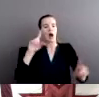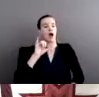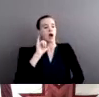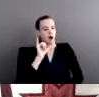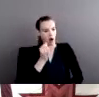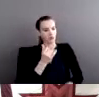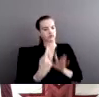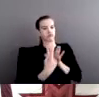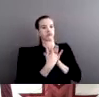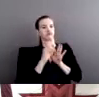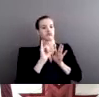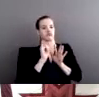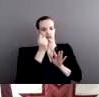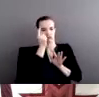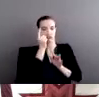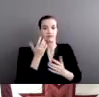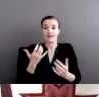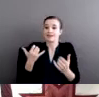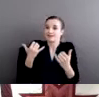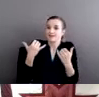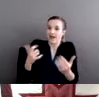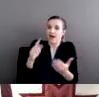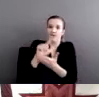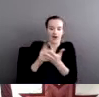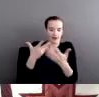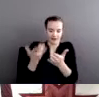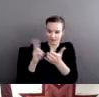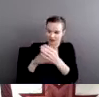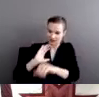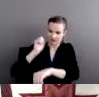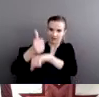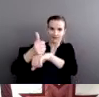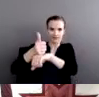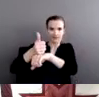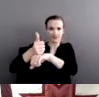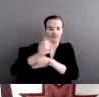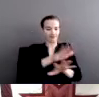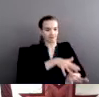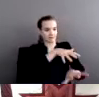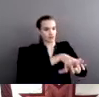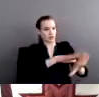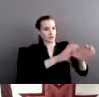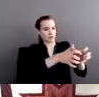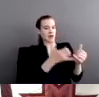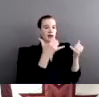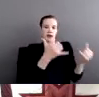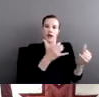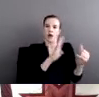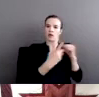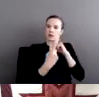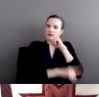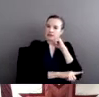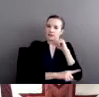signed into law, and today tribal nations have that option with a stronger sentencing power that's affiliated